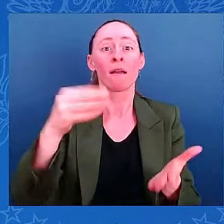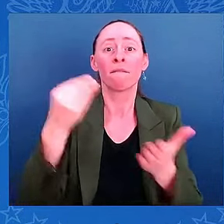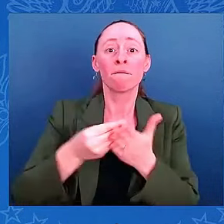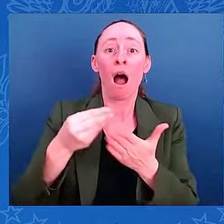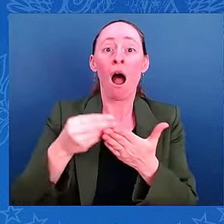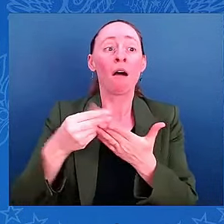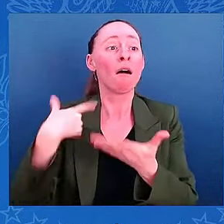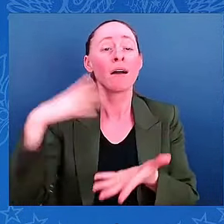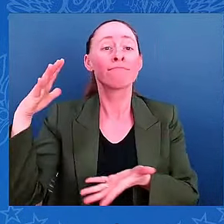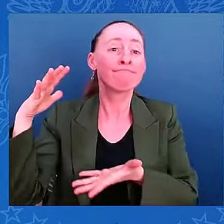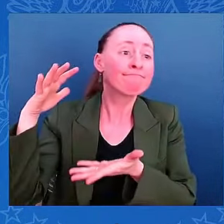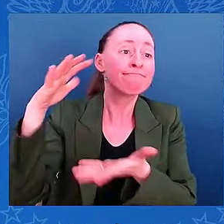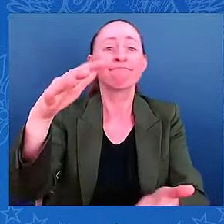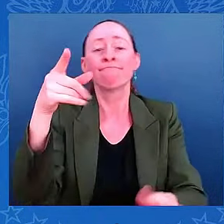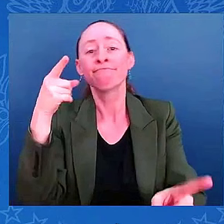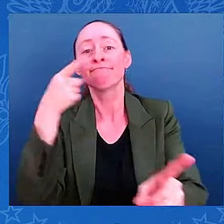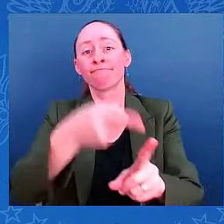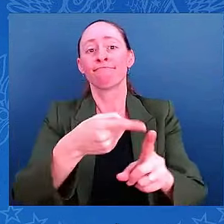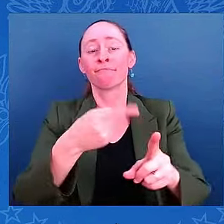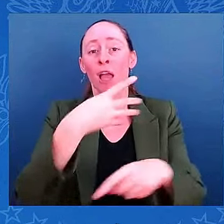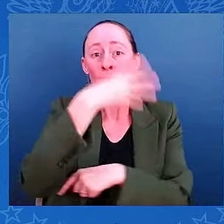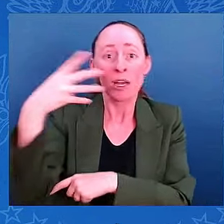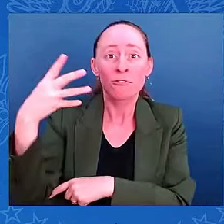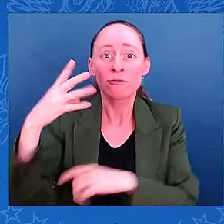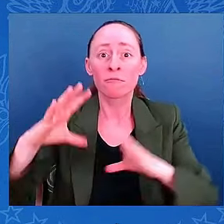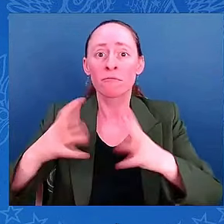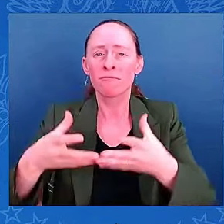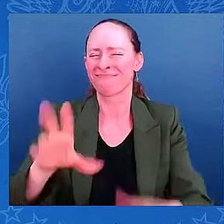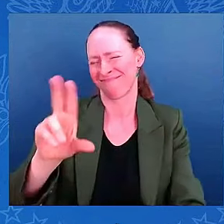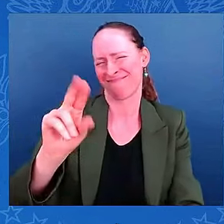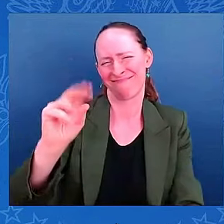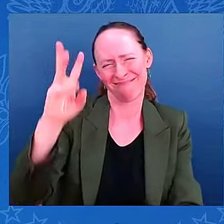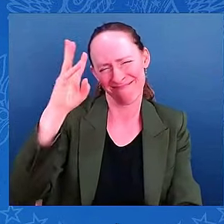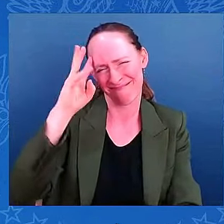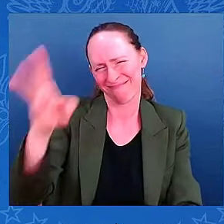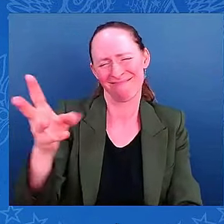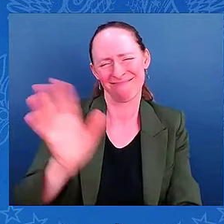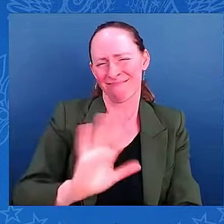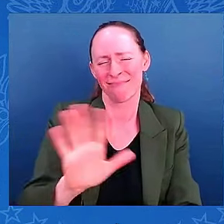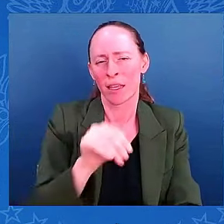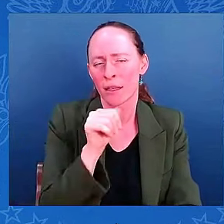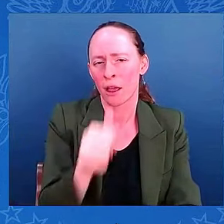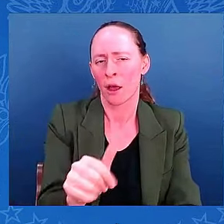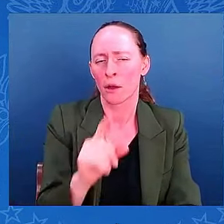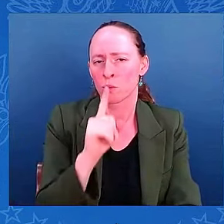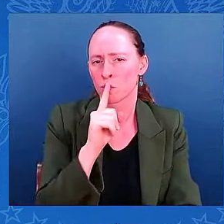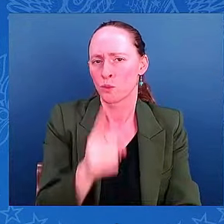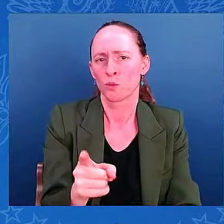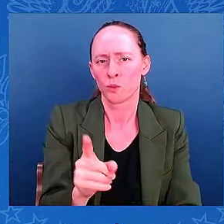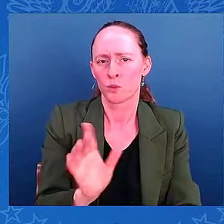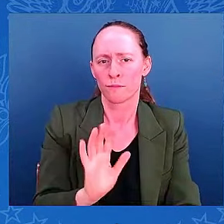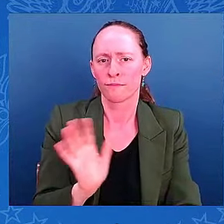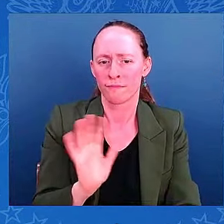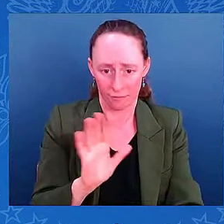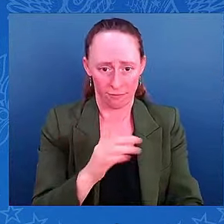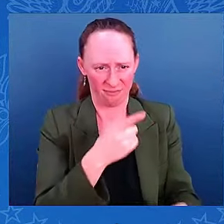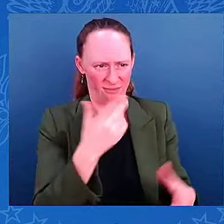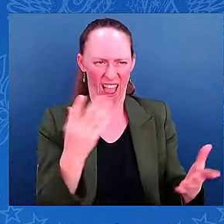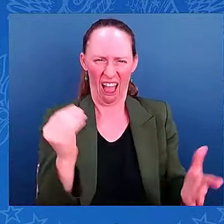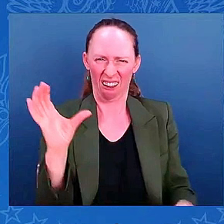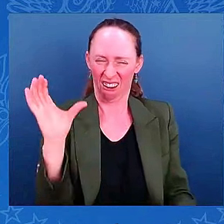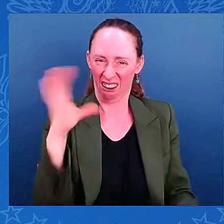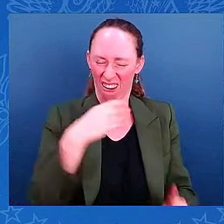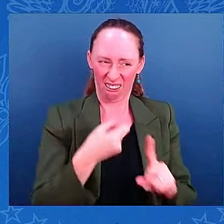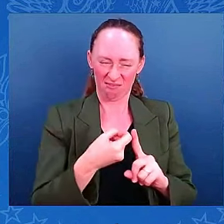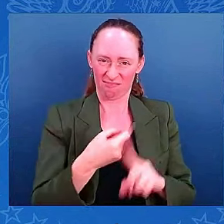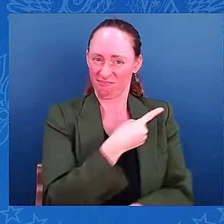to say. It's not true. Now the claims are getting even more bizarre. Congressman Marjorie Taylor Greene, a congresswoman